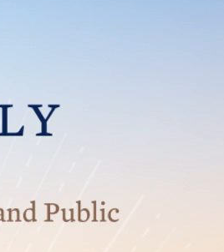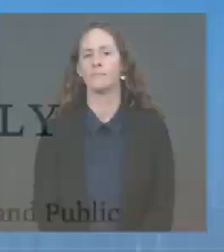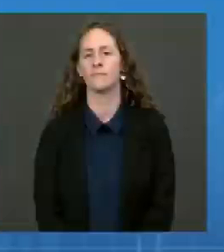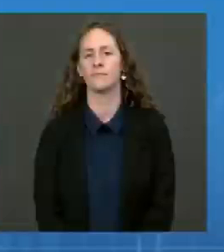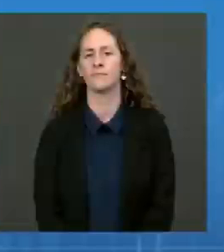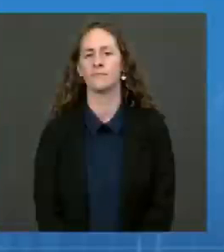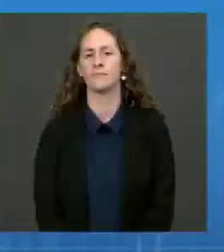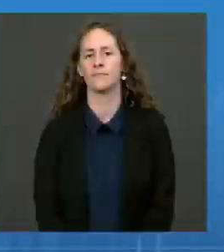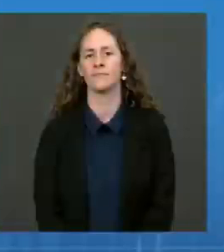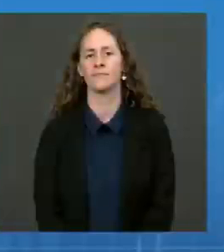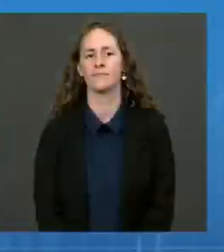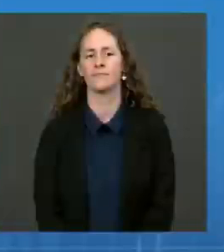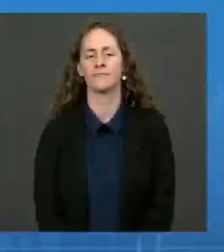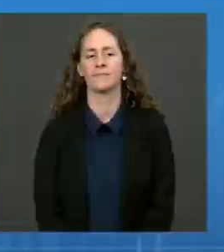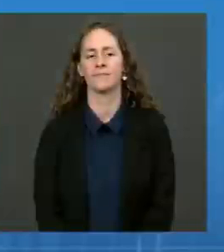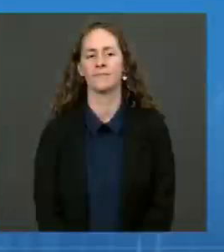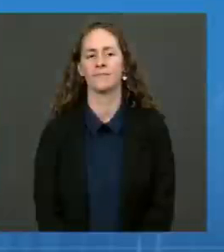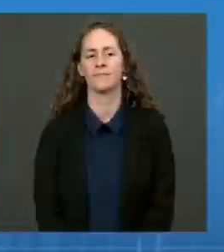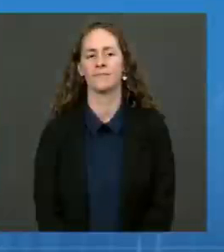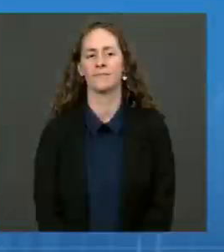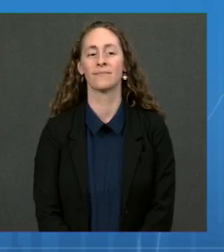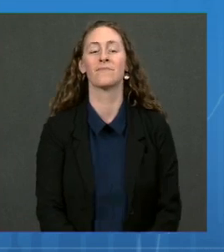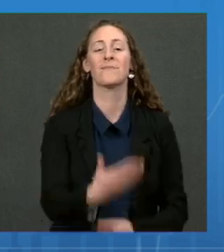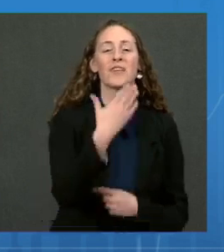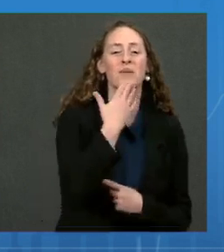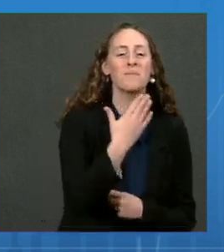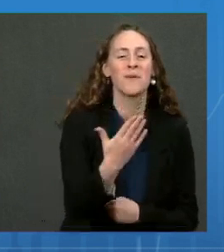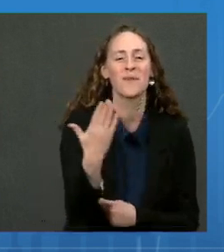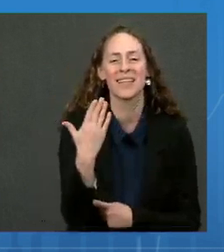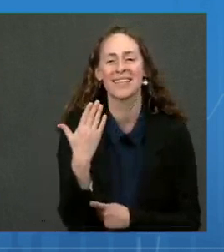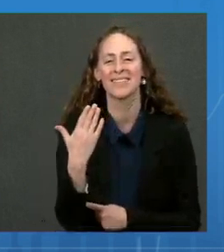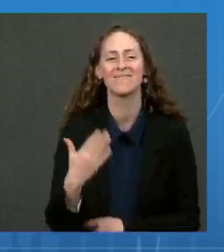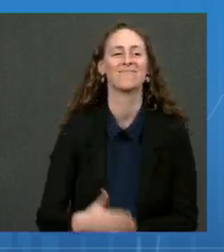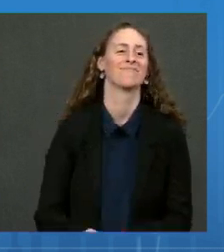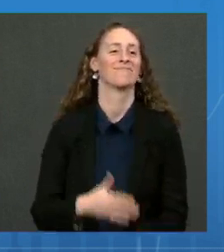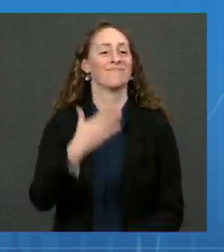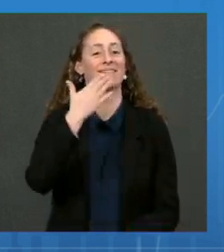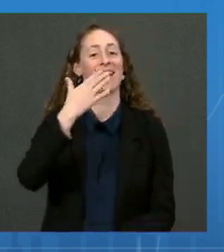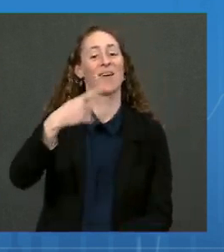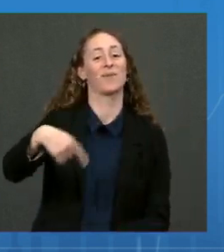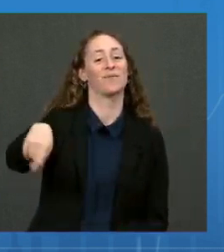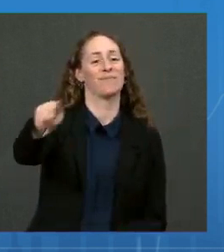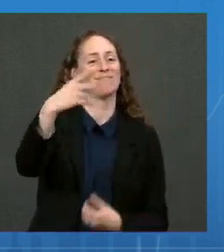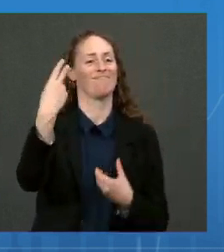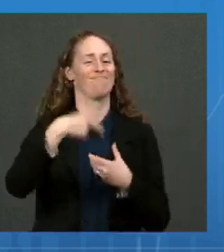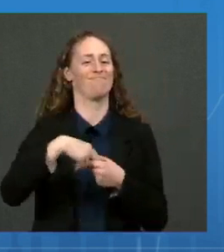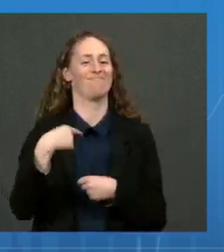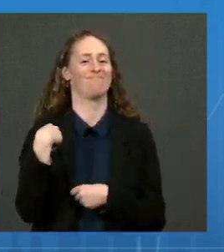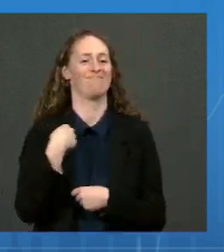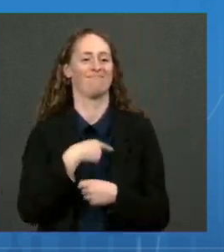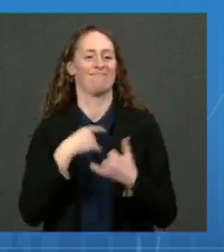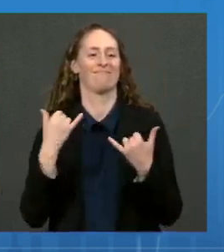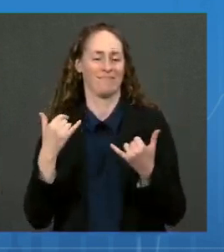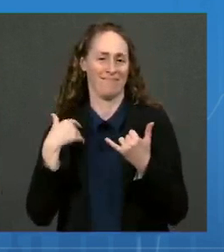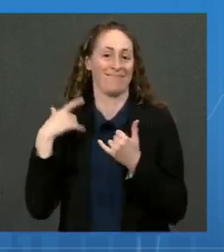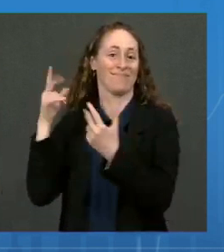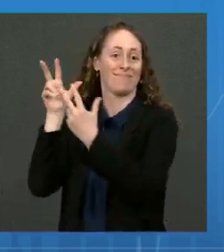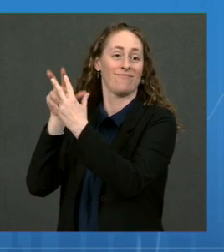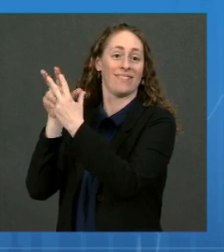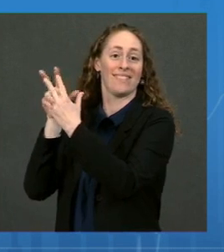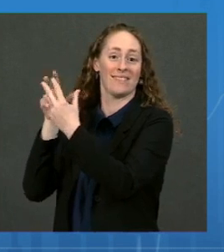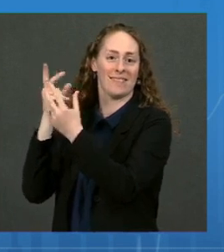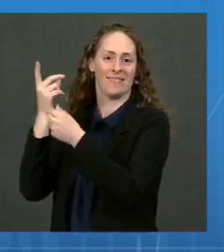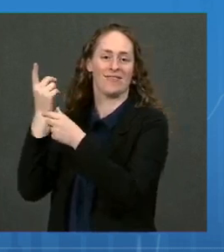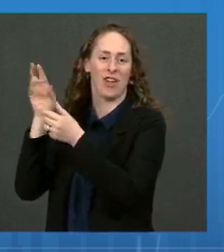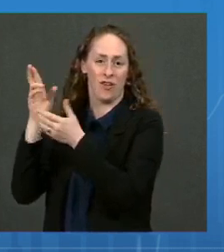Dr. Good morning, and thanks for joining us. I'll turn to Drs. Walensky, Fauci, and Murthy in a moment. First, I want to